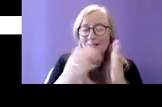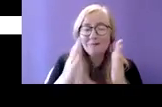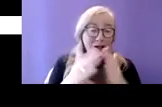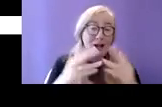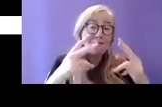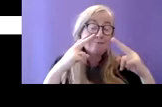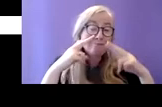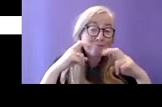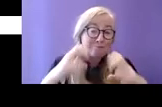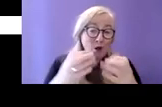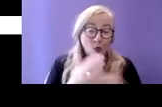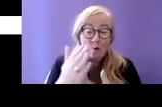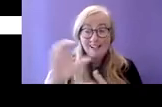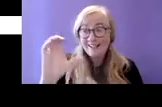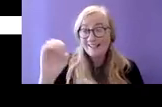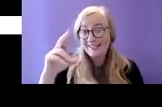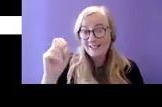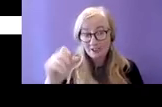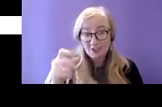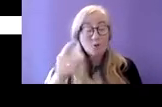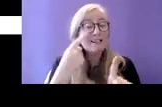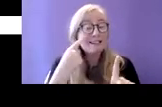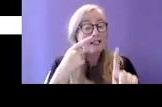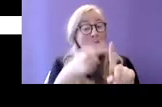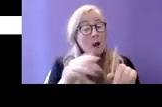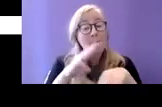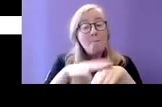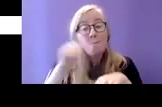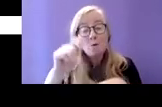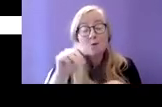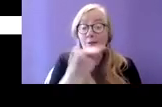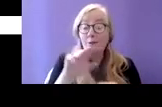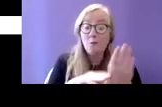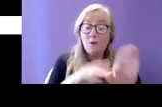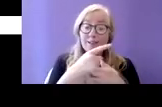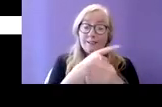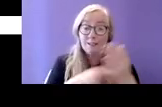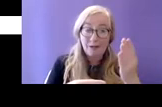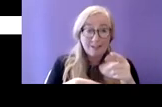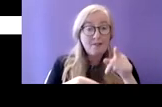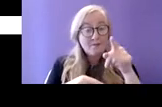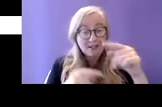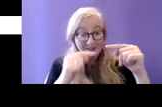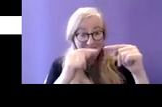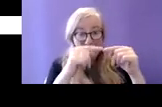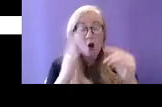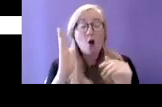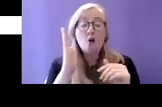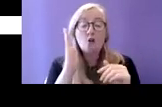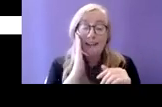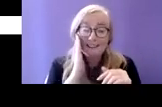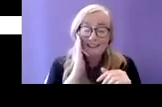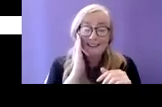is that the vast majority of persons enumerated as resident in the nursing and children's homes